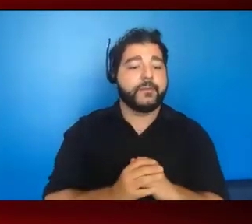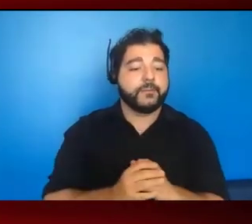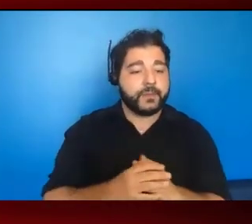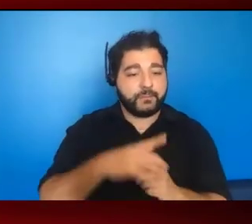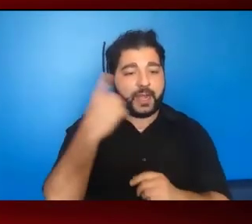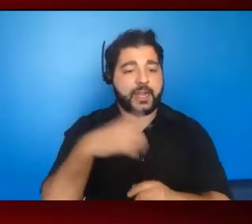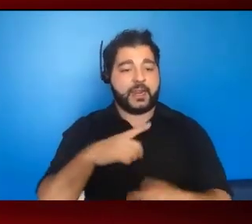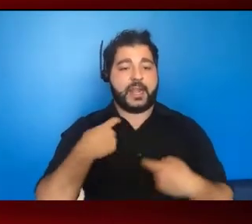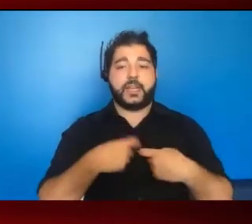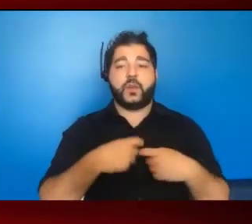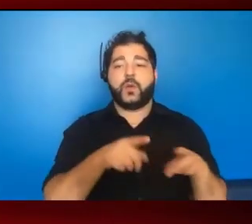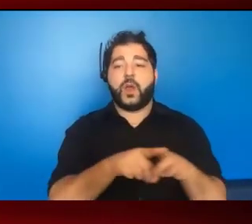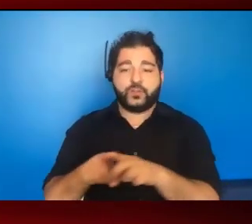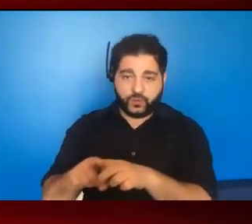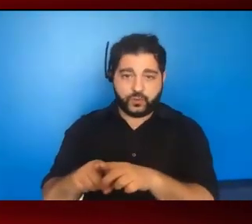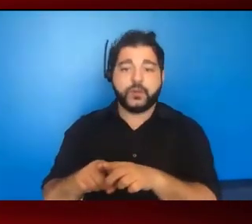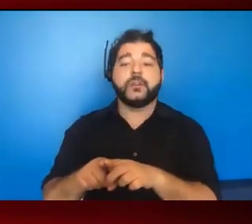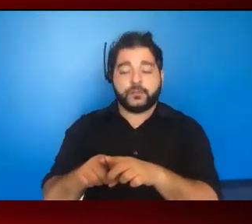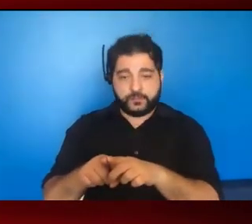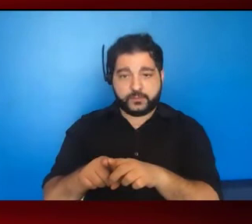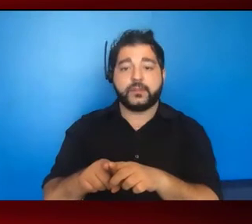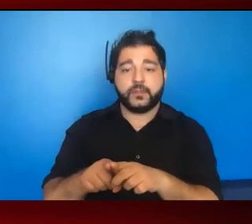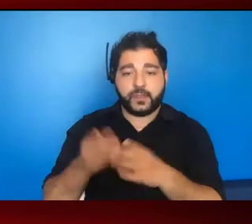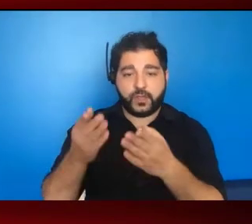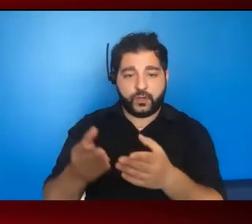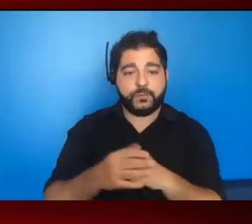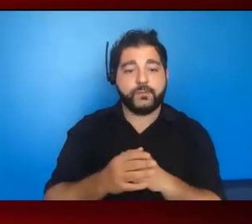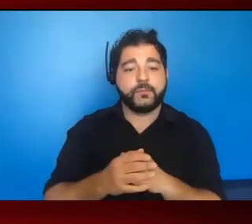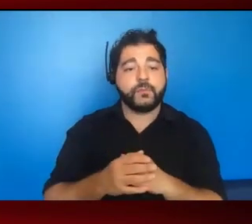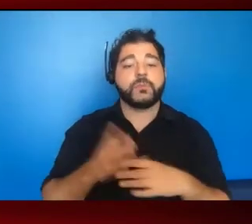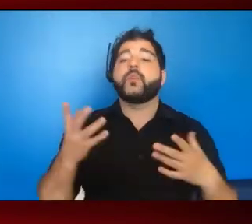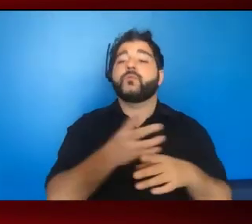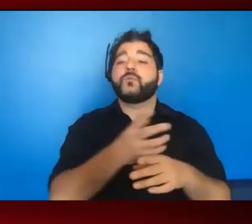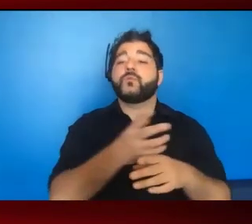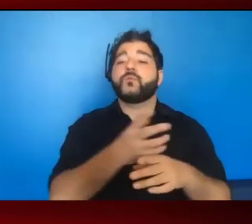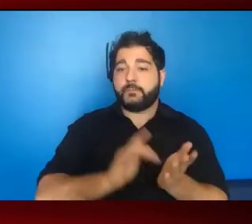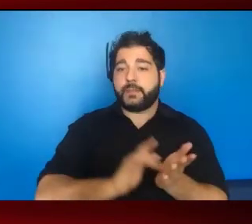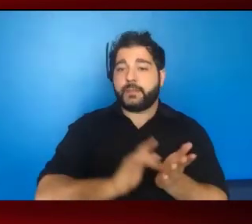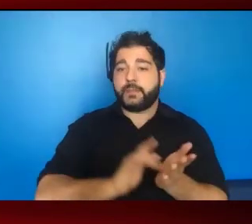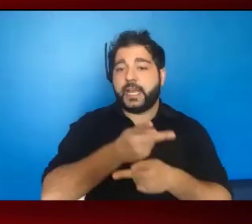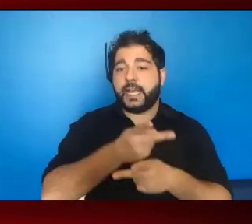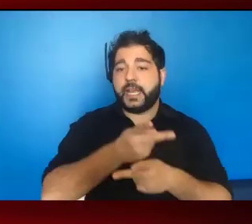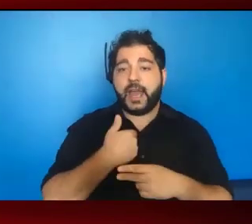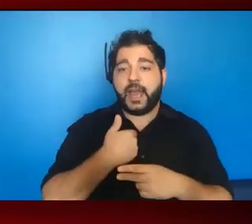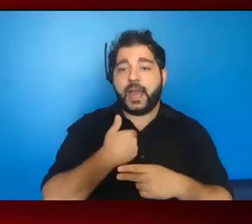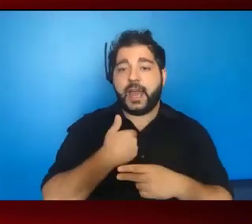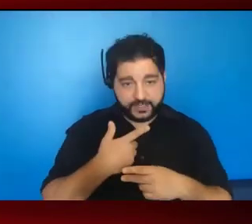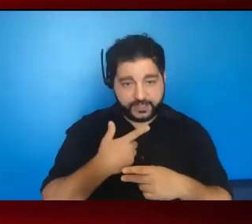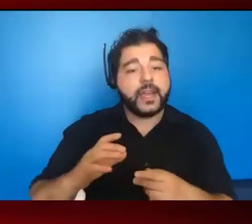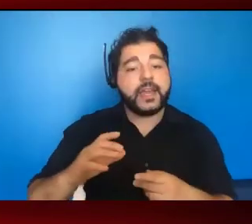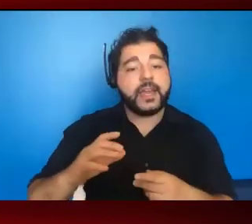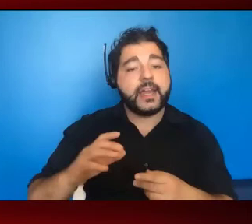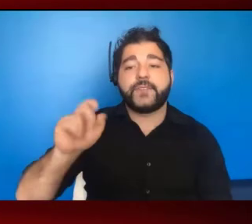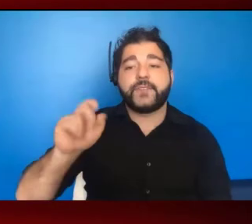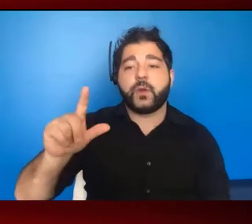approximate whites. When you look at receipt of medical care, and that means having a CD4 test or a viral load test